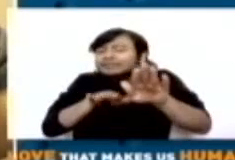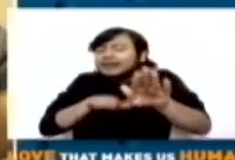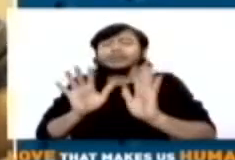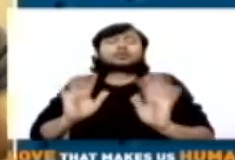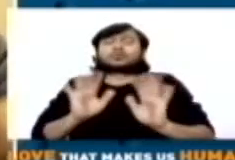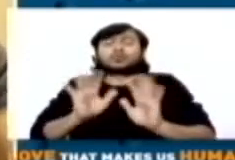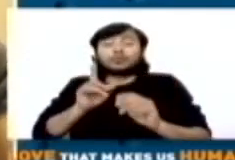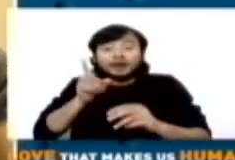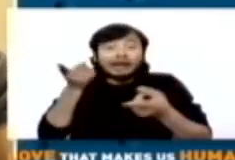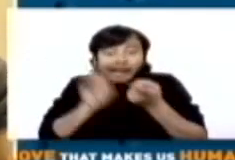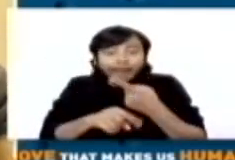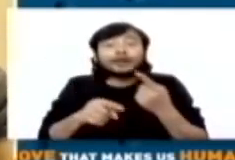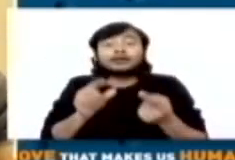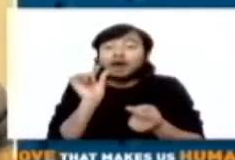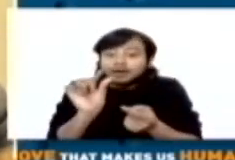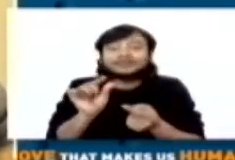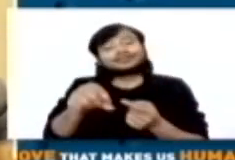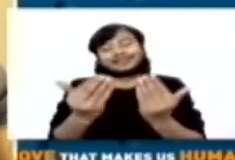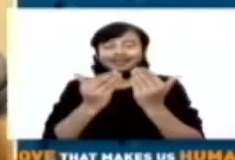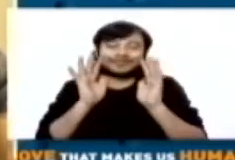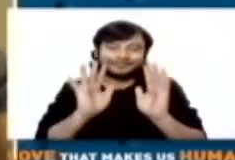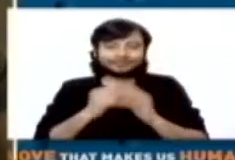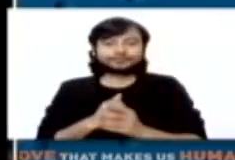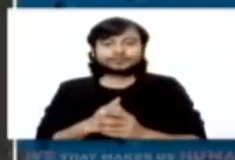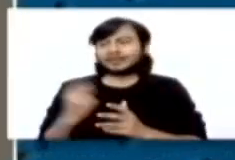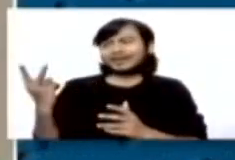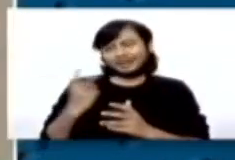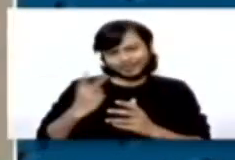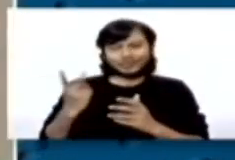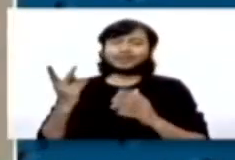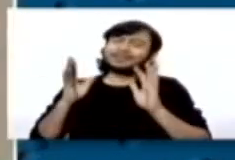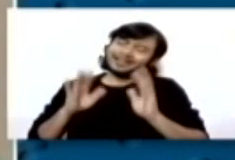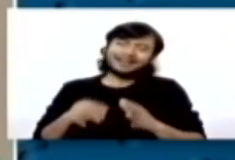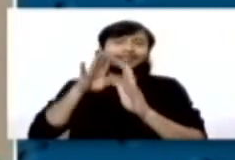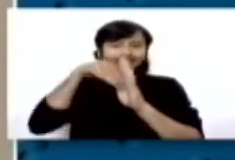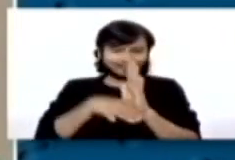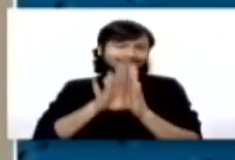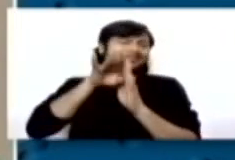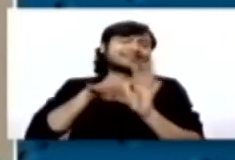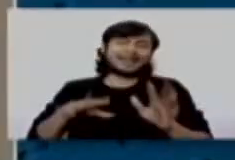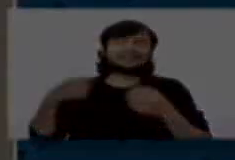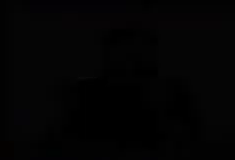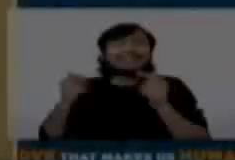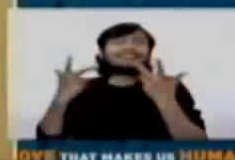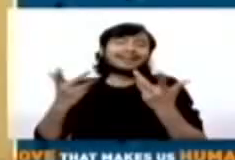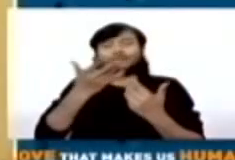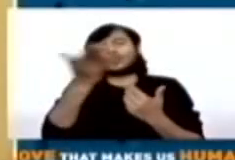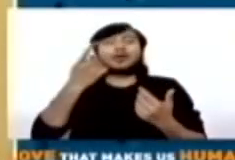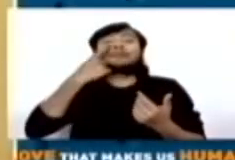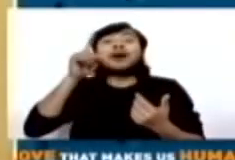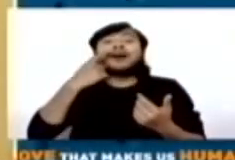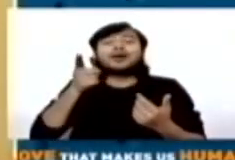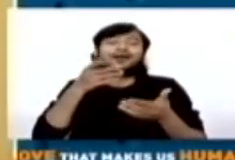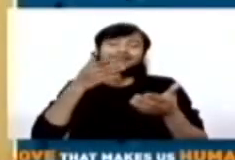anything, but whenever we need any support, he's, he, he helps. It's like anybody else. We have our ups and downs. We have fights. I'm only